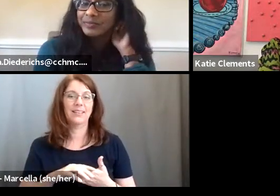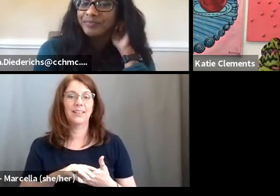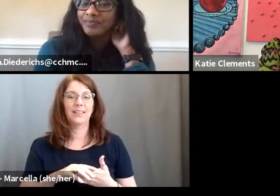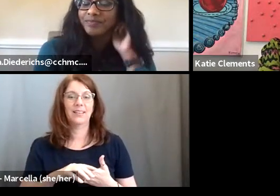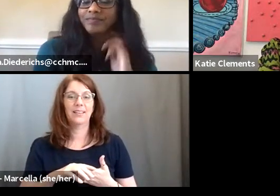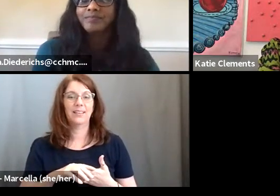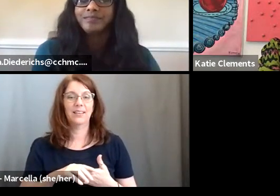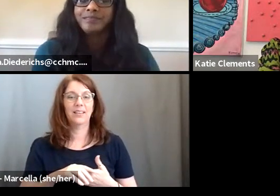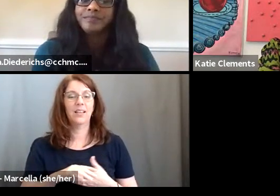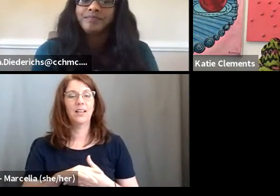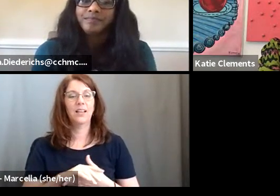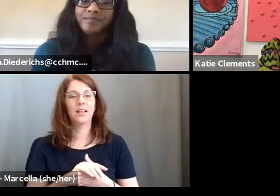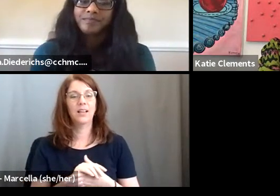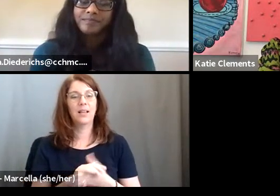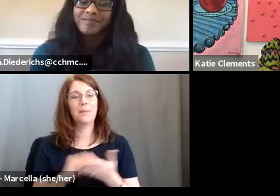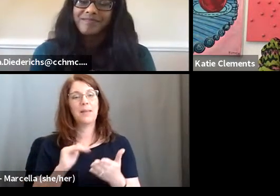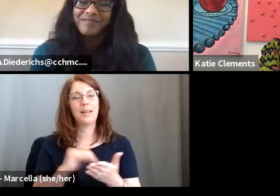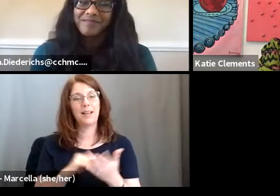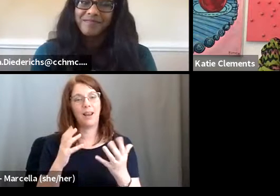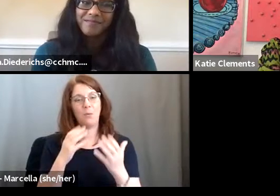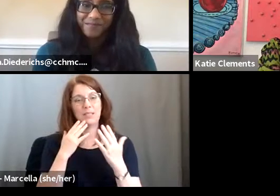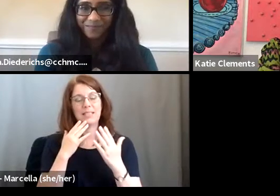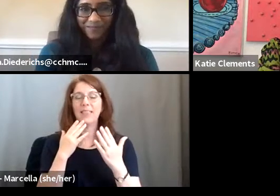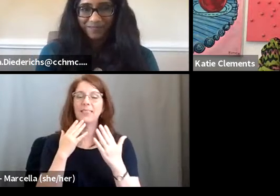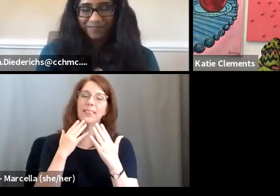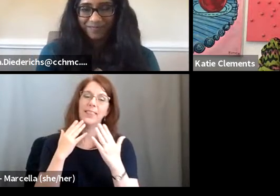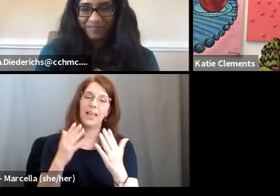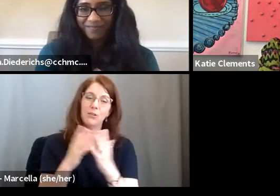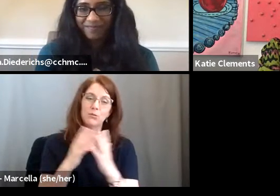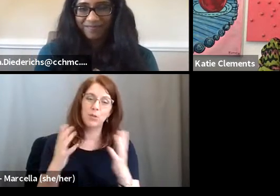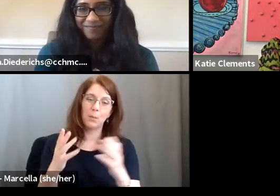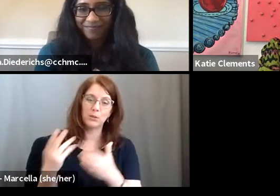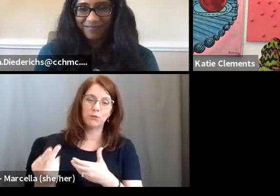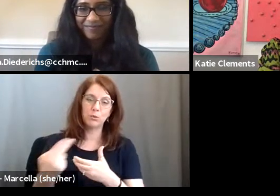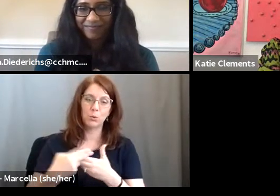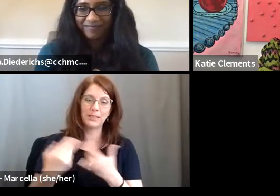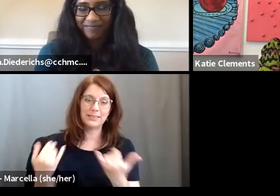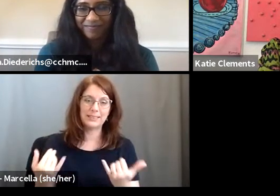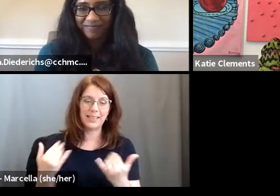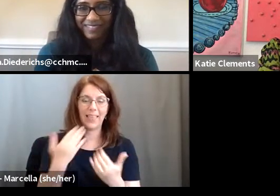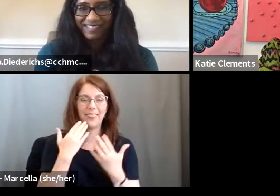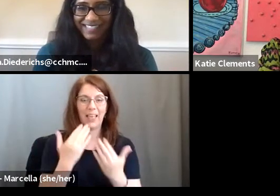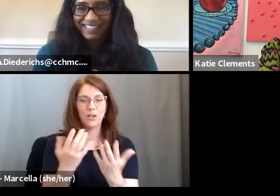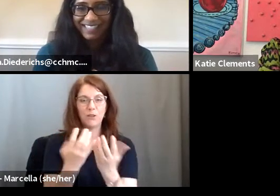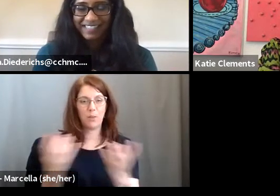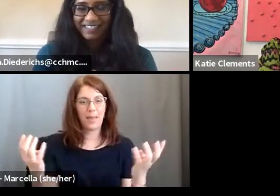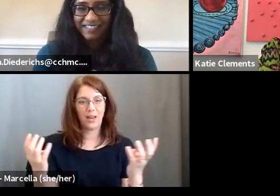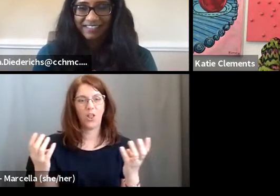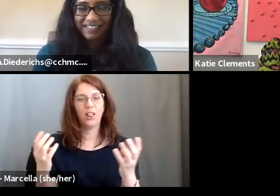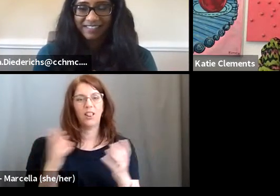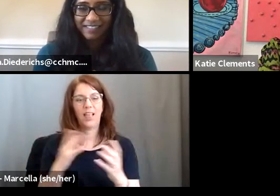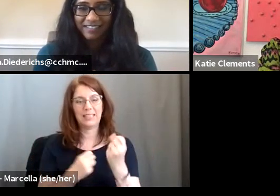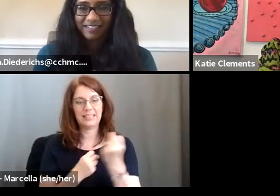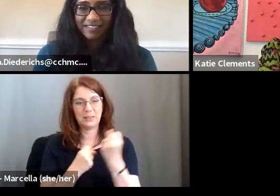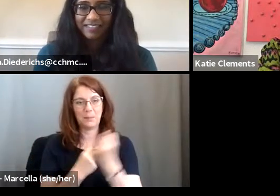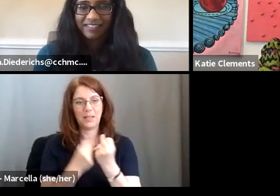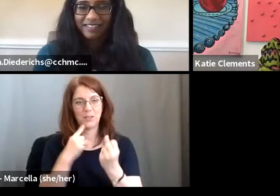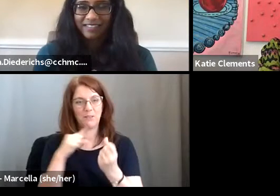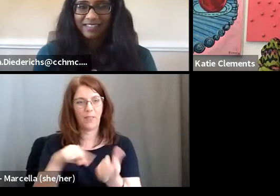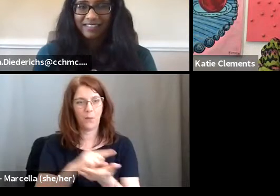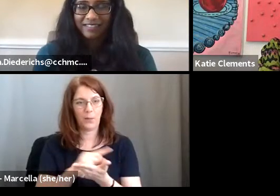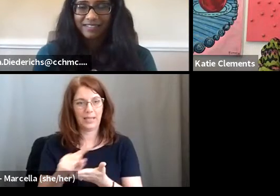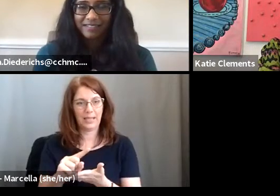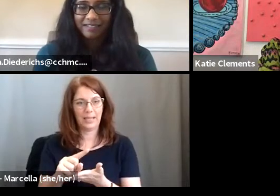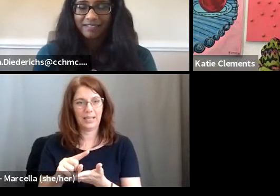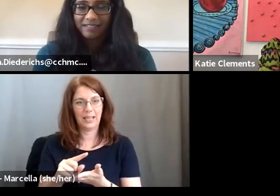but, uh, again, I want to say thank you so much for joining us today. Thank you to our panel, um, and our sponsors for the week. Uh,